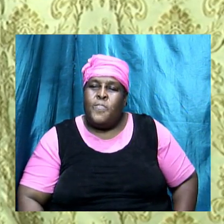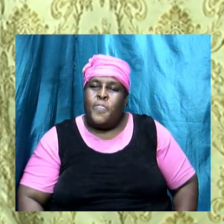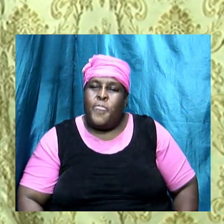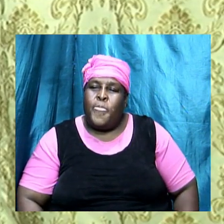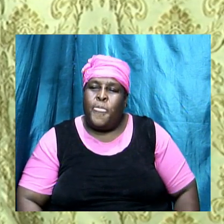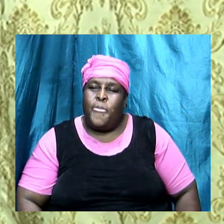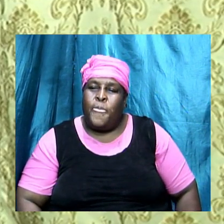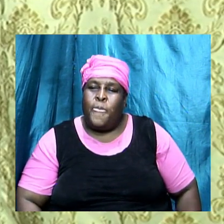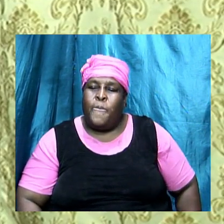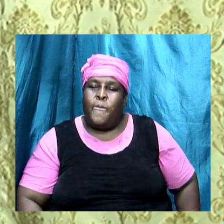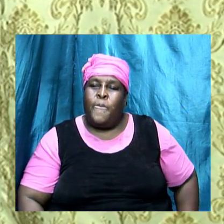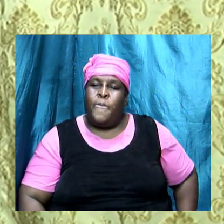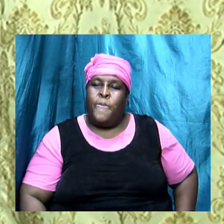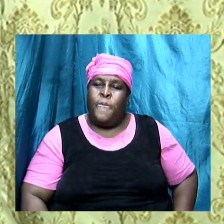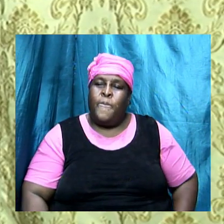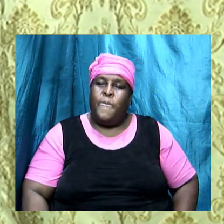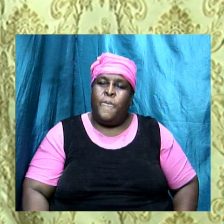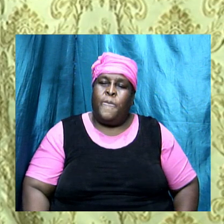and it will do